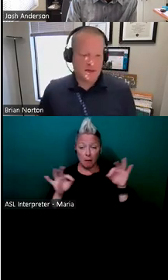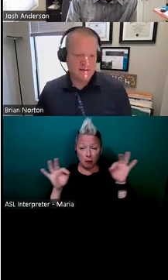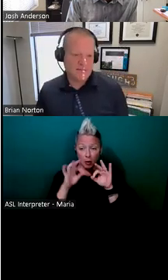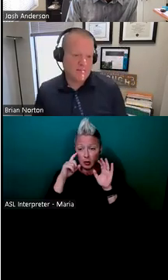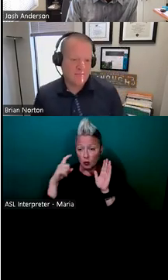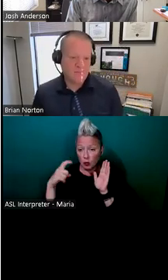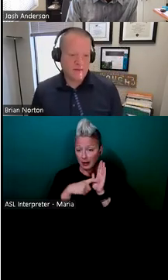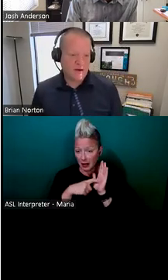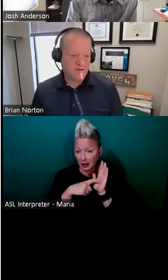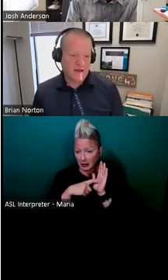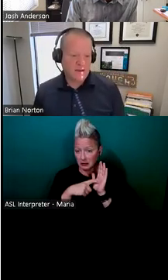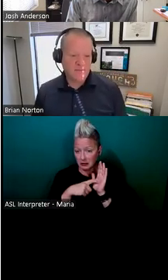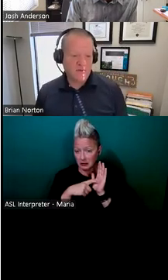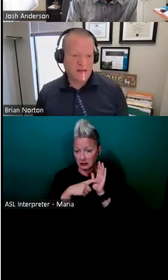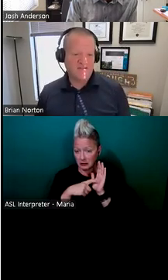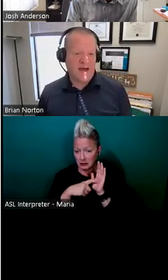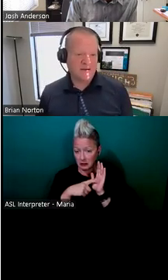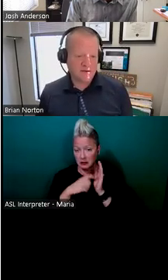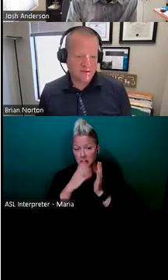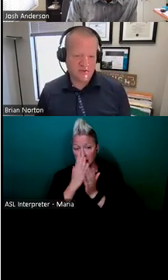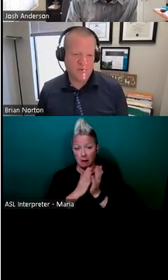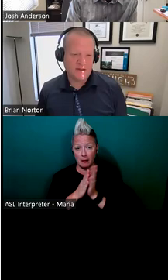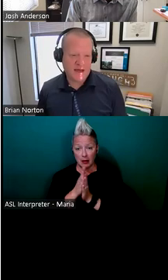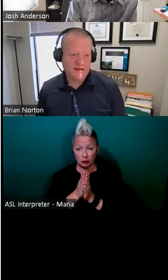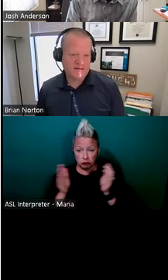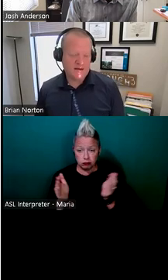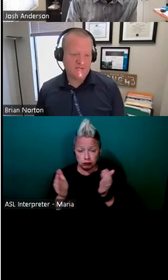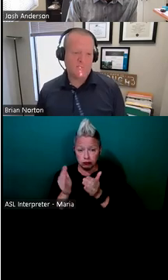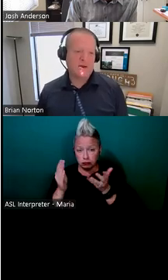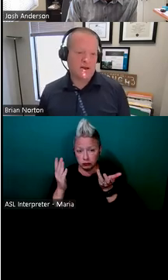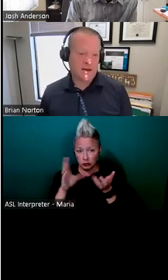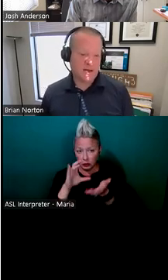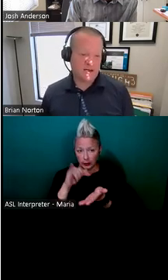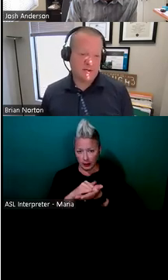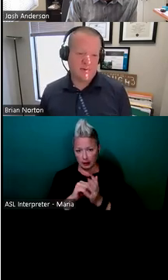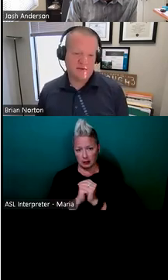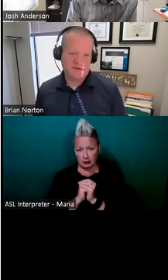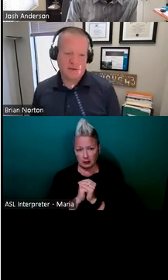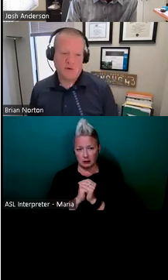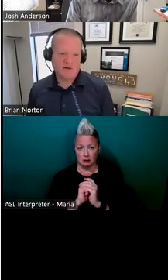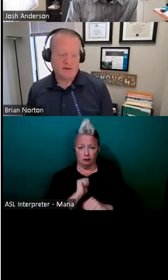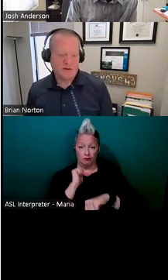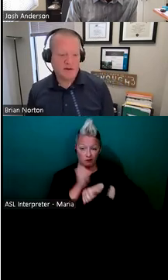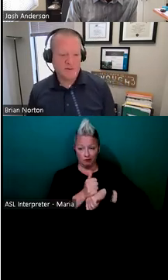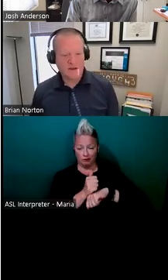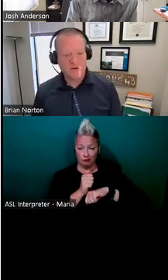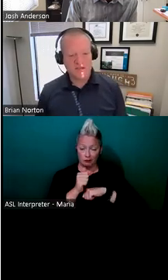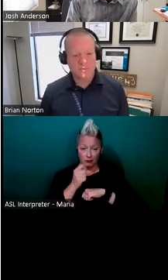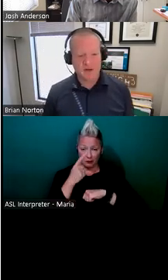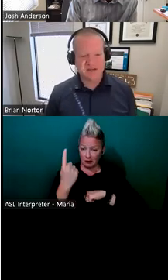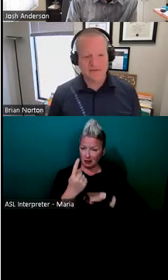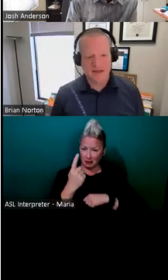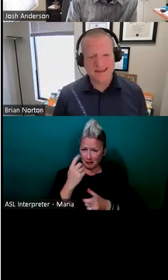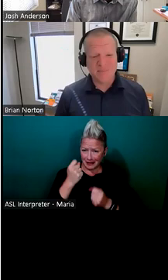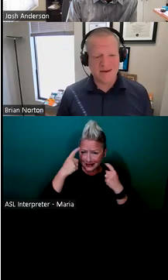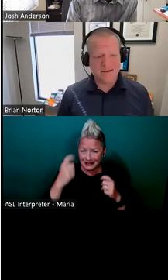are some things that really are driving and motivating factors to doing that, um, to putting an accommodation in place for someone, uh, increased